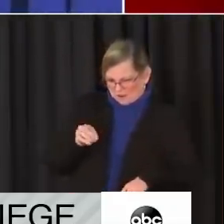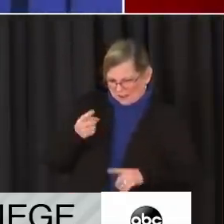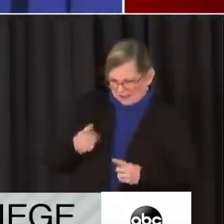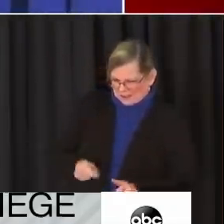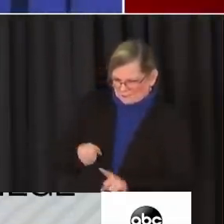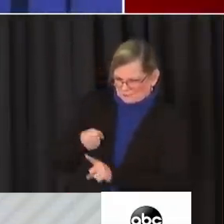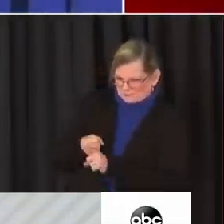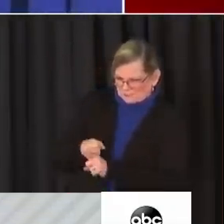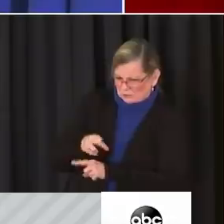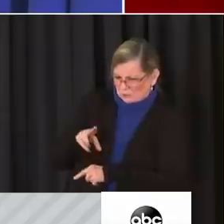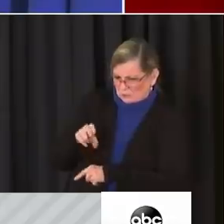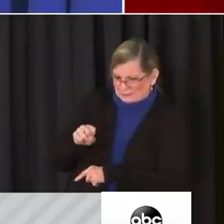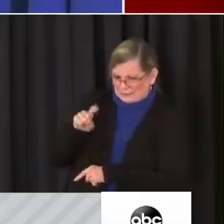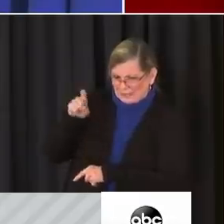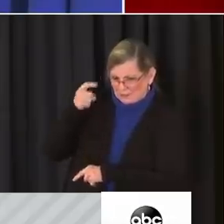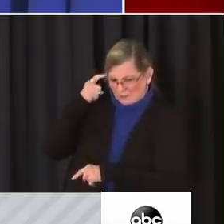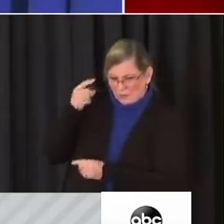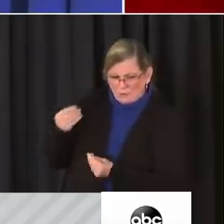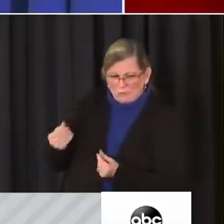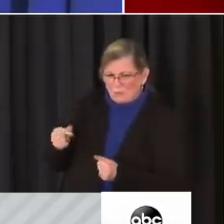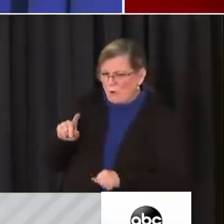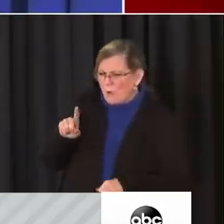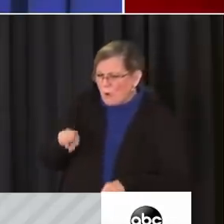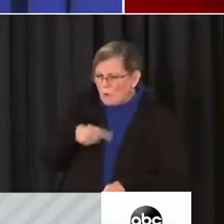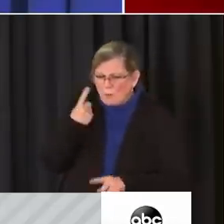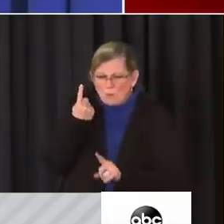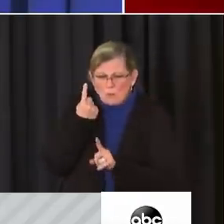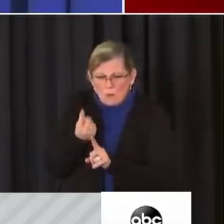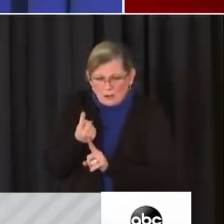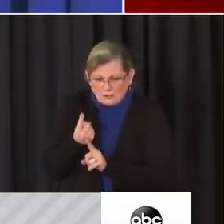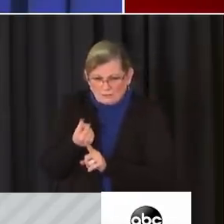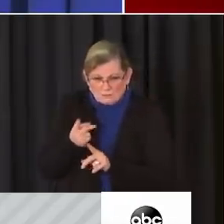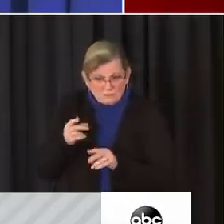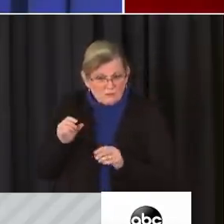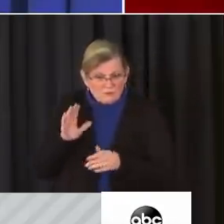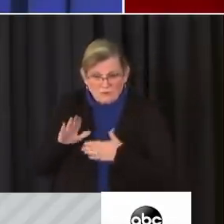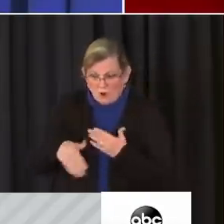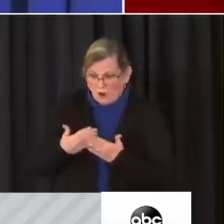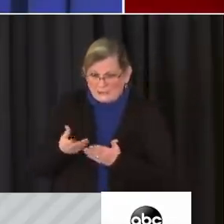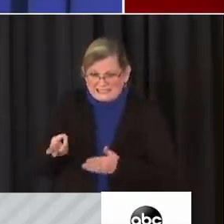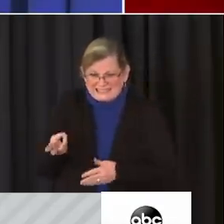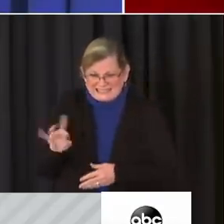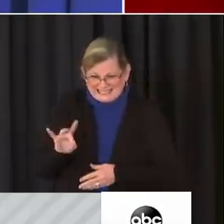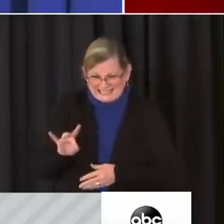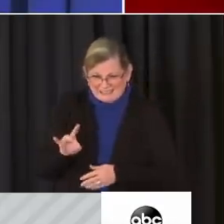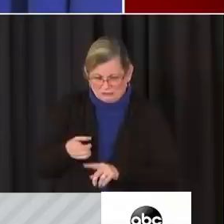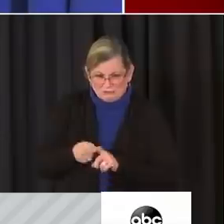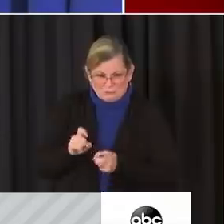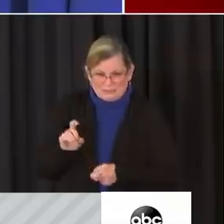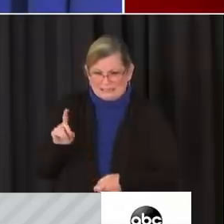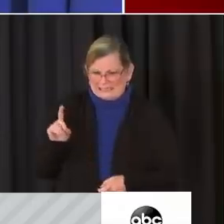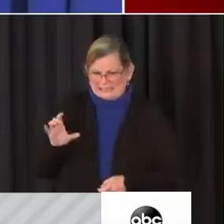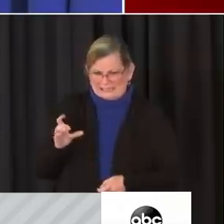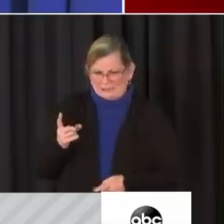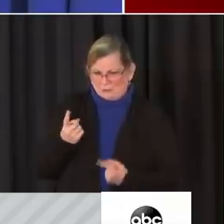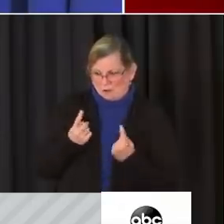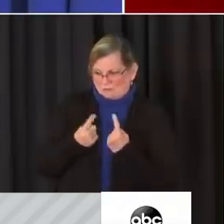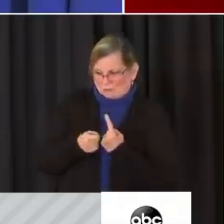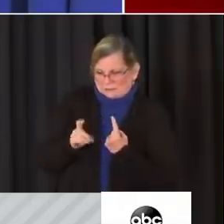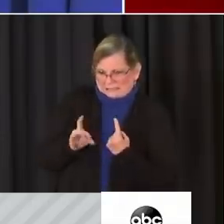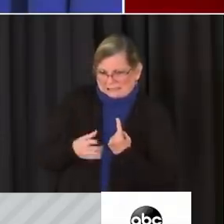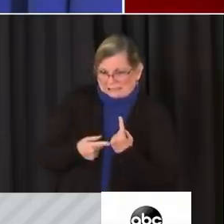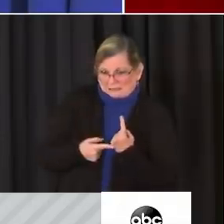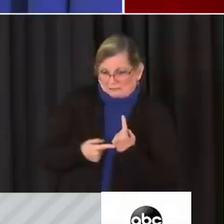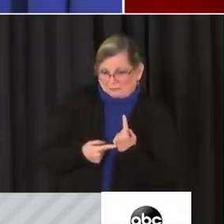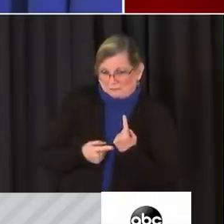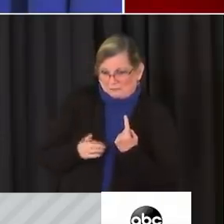knowledge, only one of the arrestees is from the District of Columbia. I just want to underscore that only one of the arrestees was from